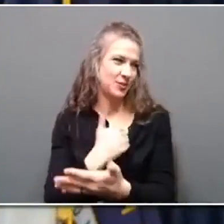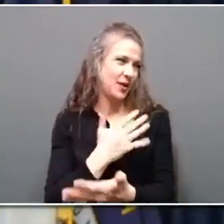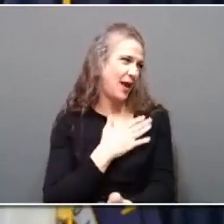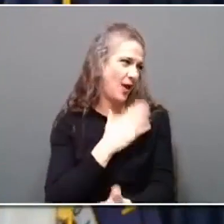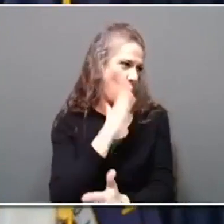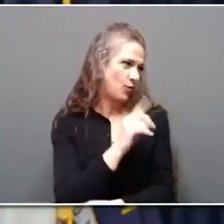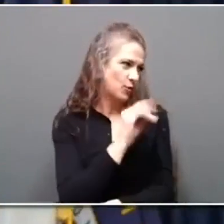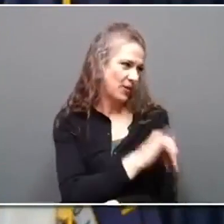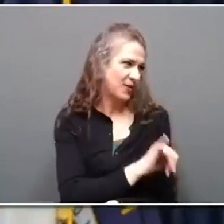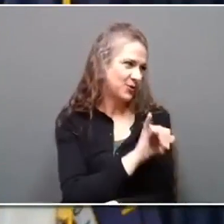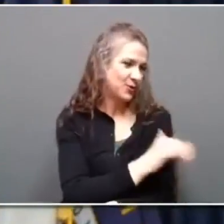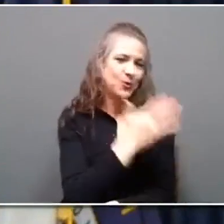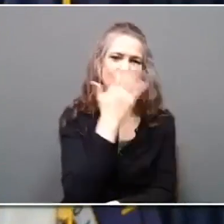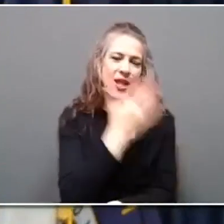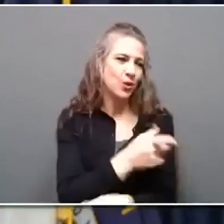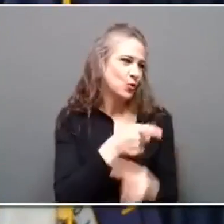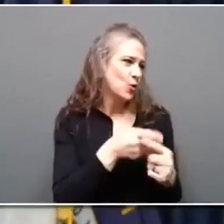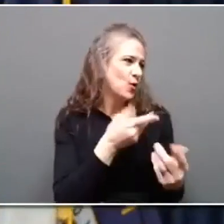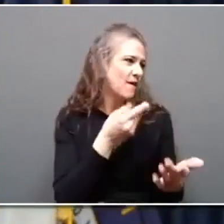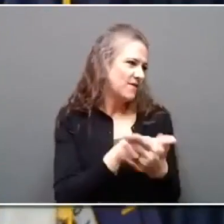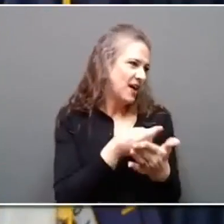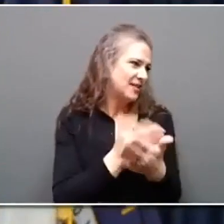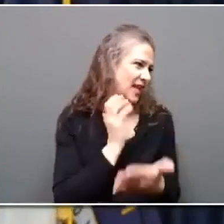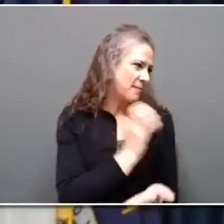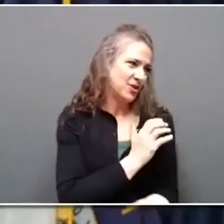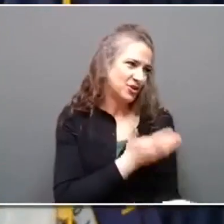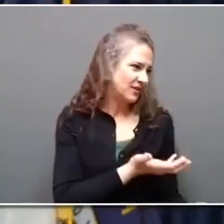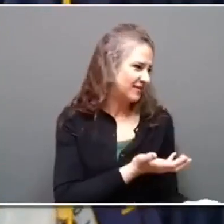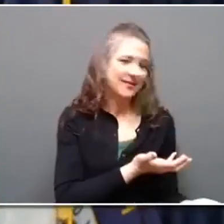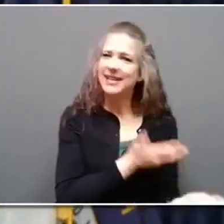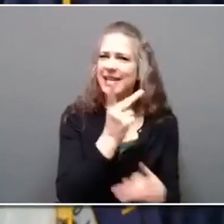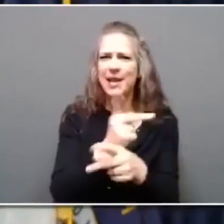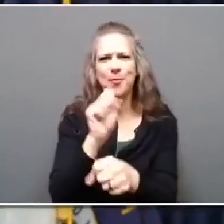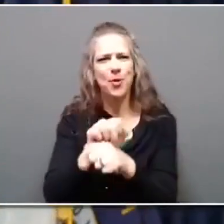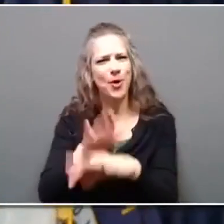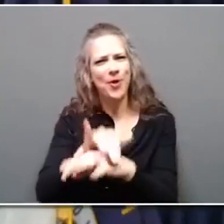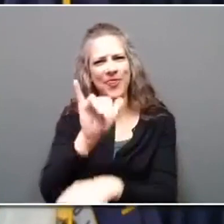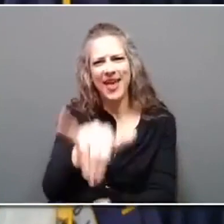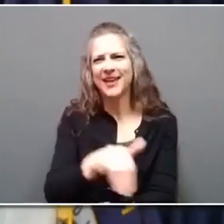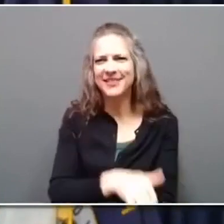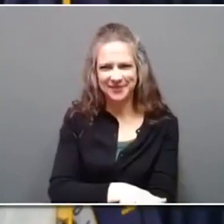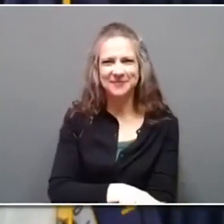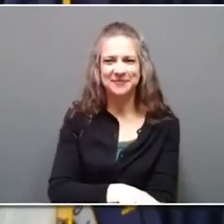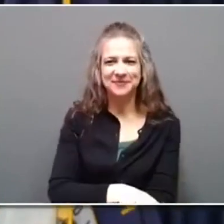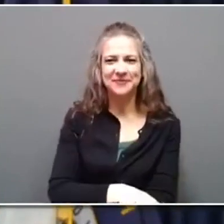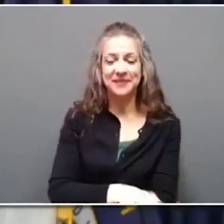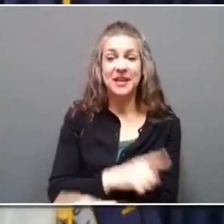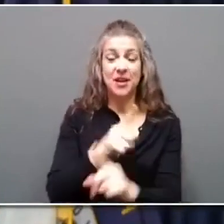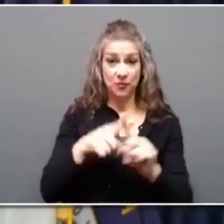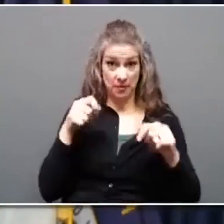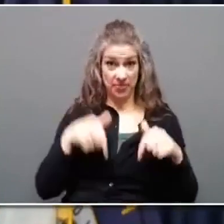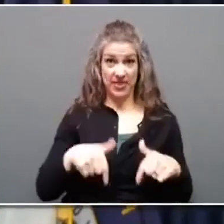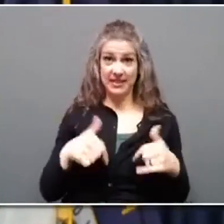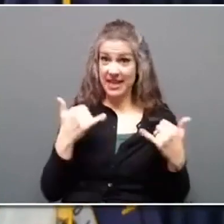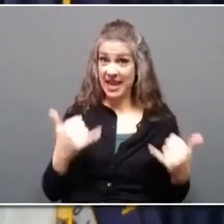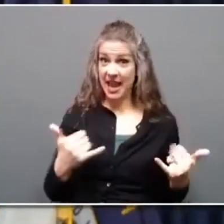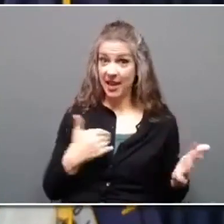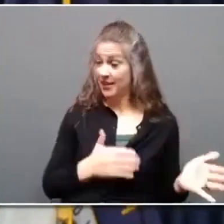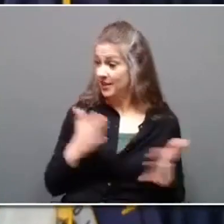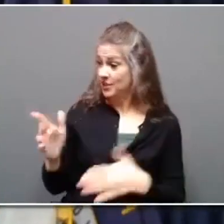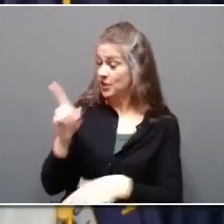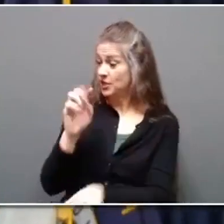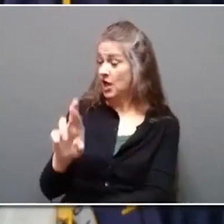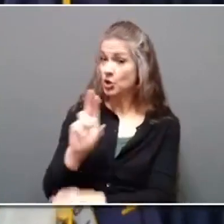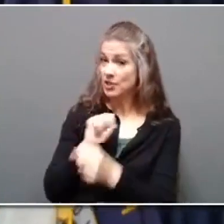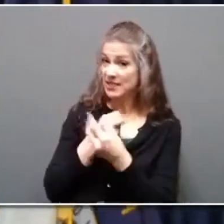thank you for helping to fund the commission. And we're to keep working on that. So from this, we're going to now kick it over to Dr. Stack,